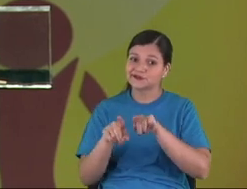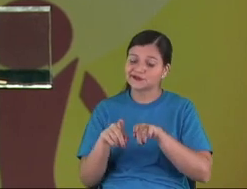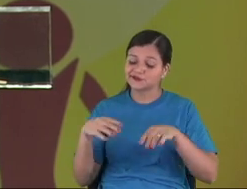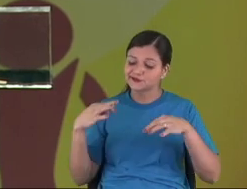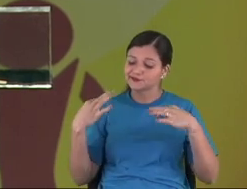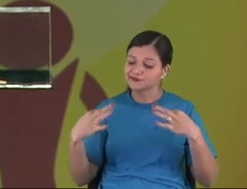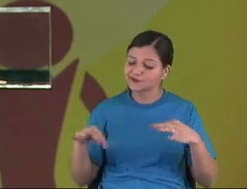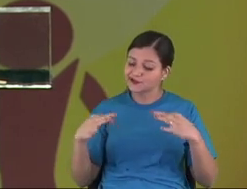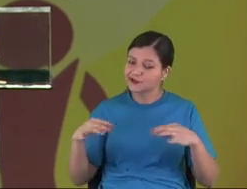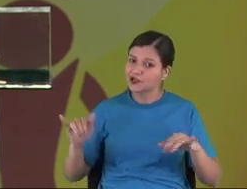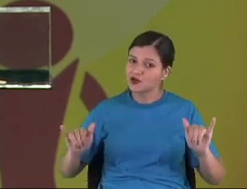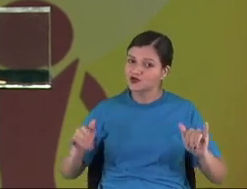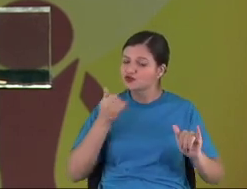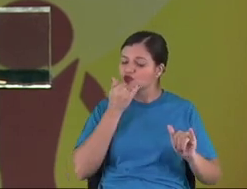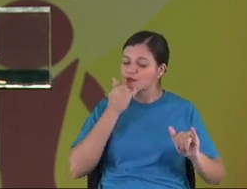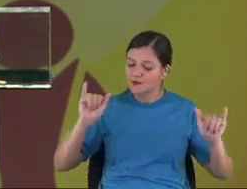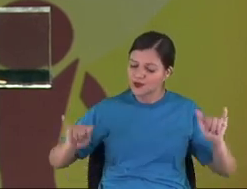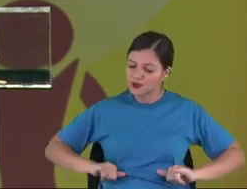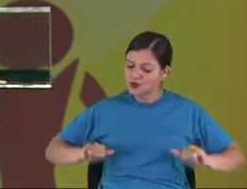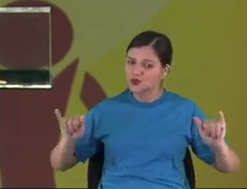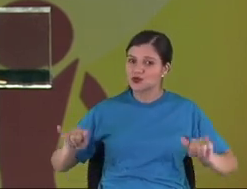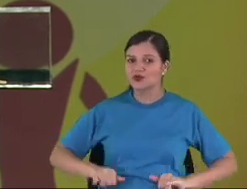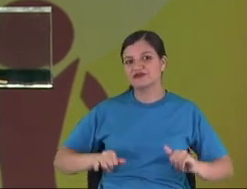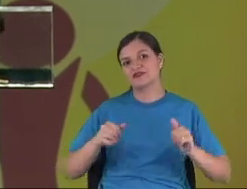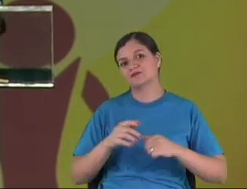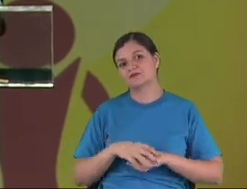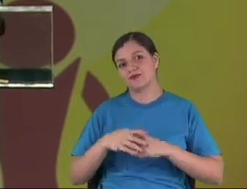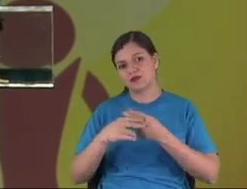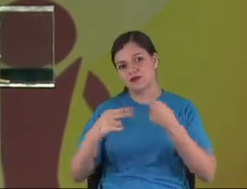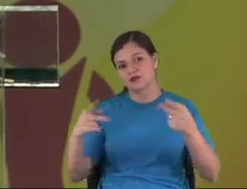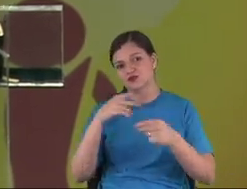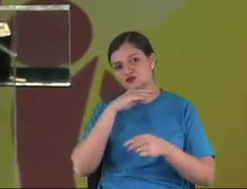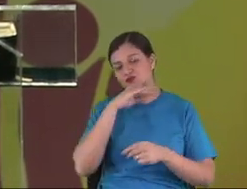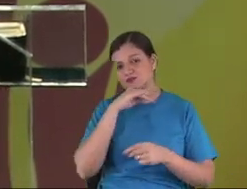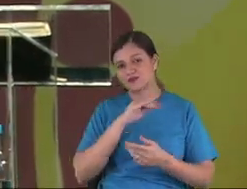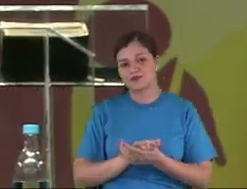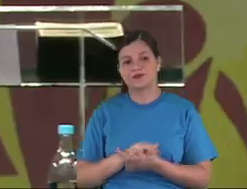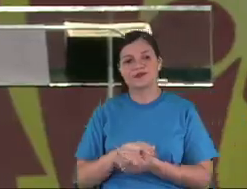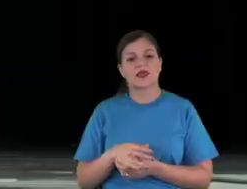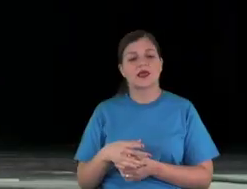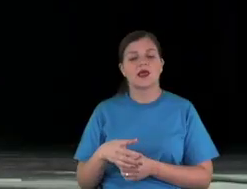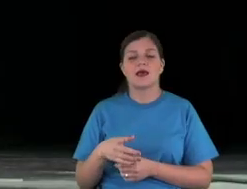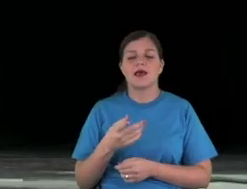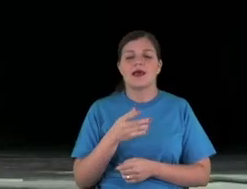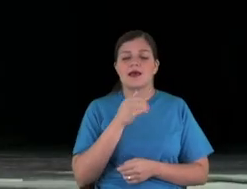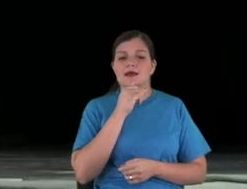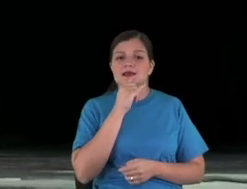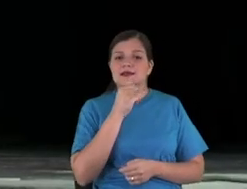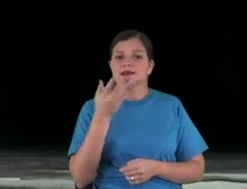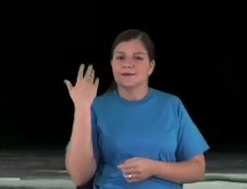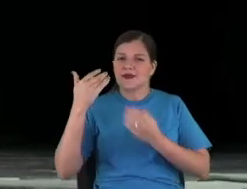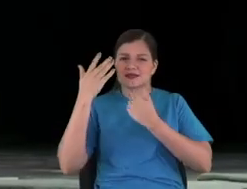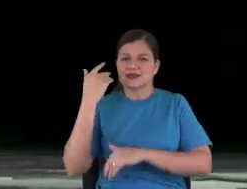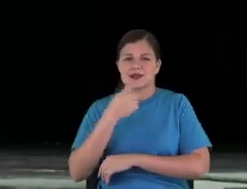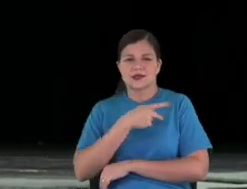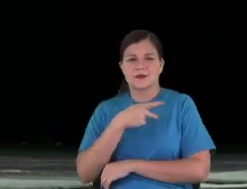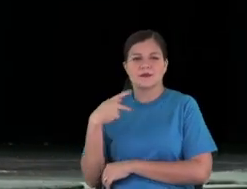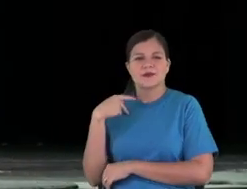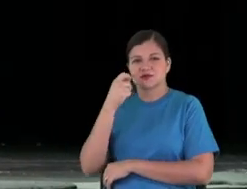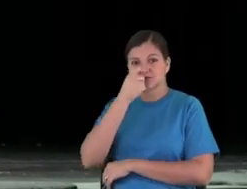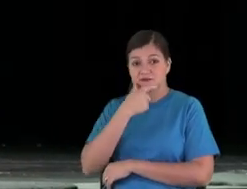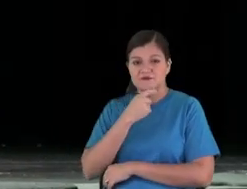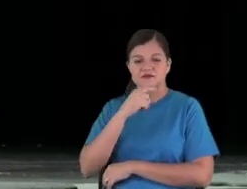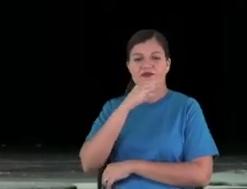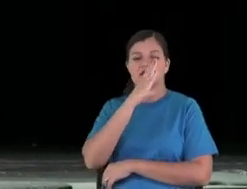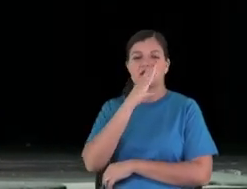I remember when I was a kid, I have a neighborhood, they have a little park,